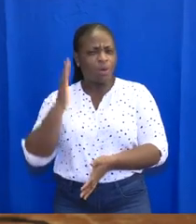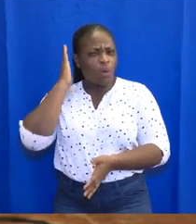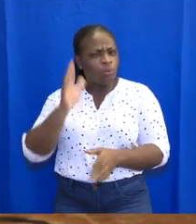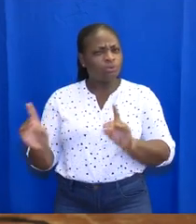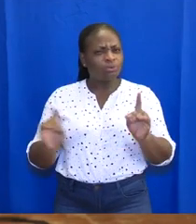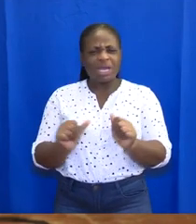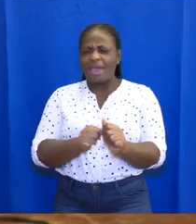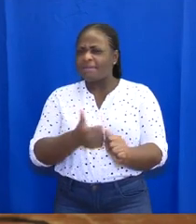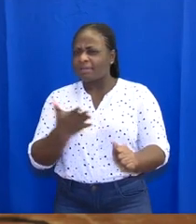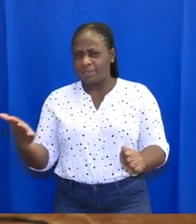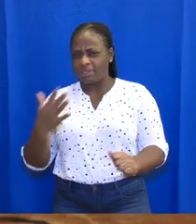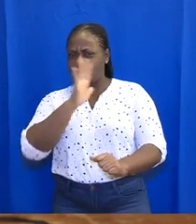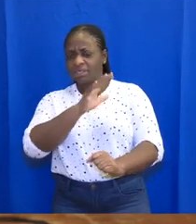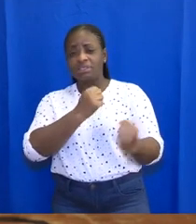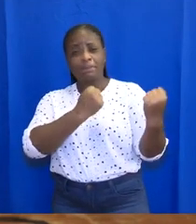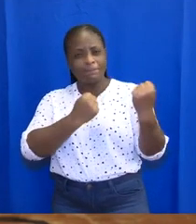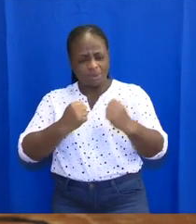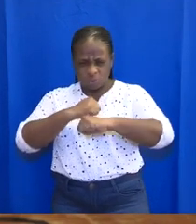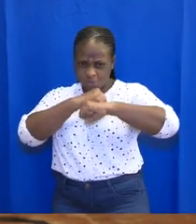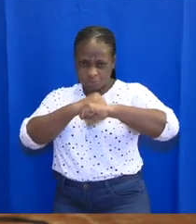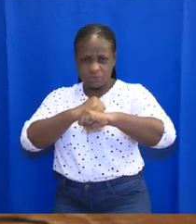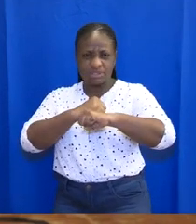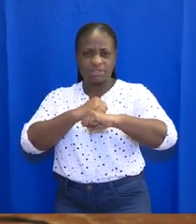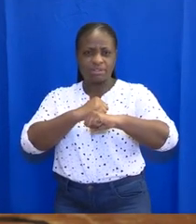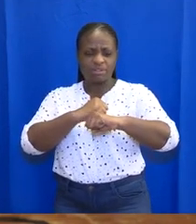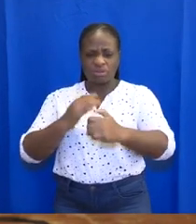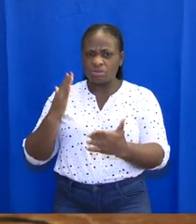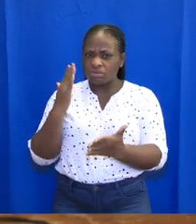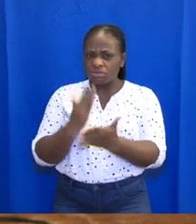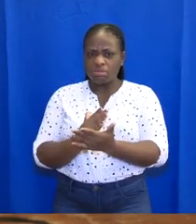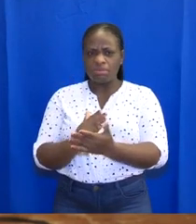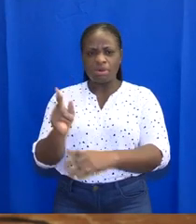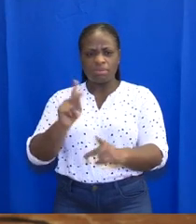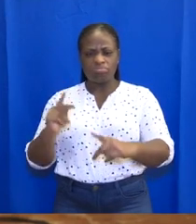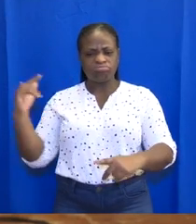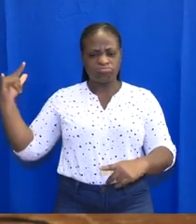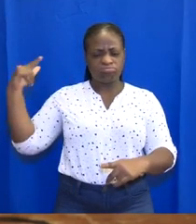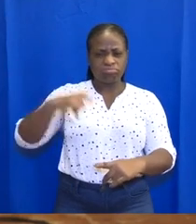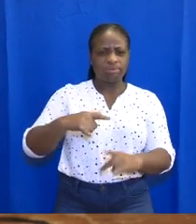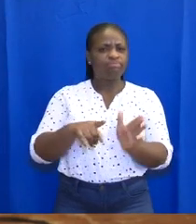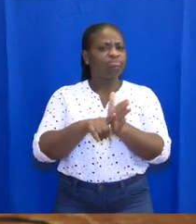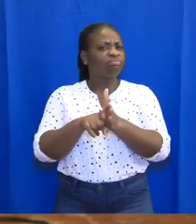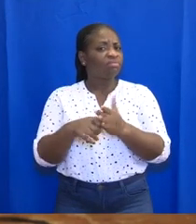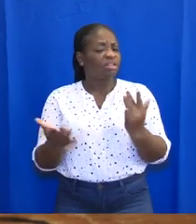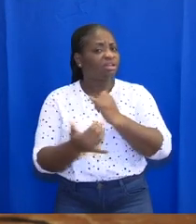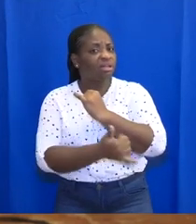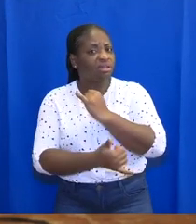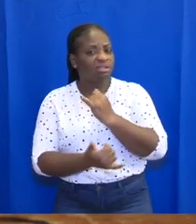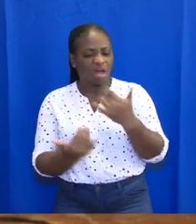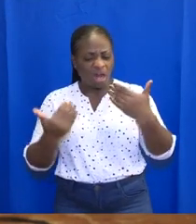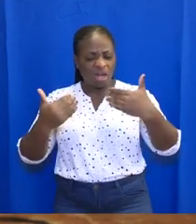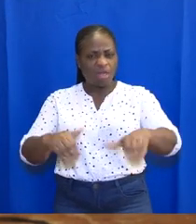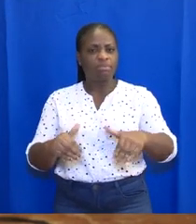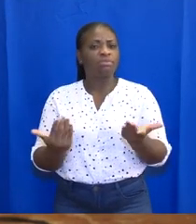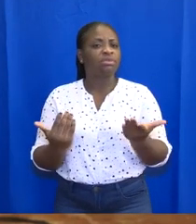everything in my power to protect you and stop the importation of the virus into our country or limit and